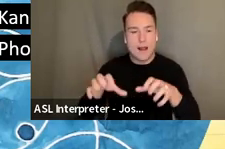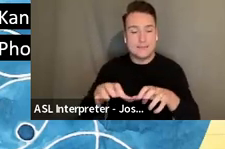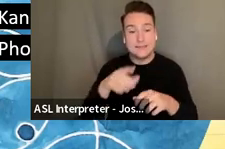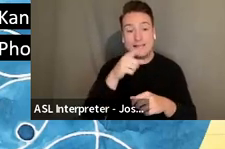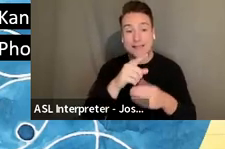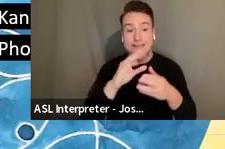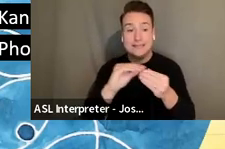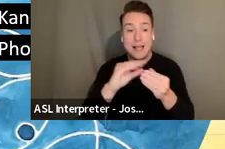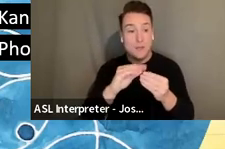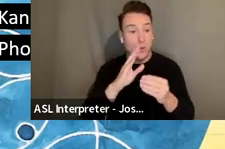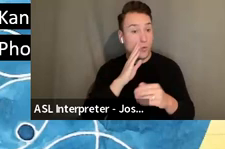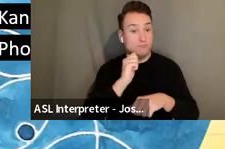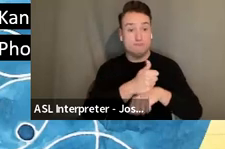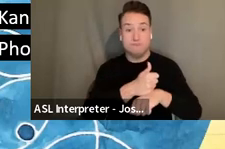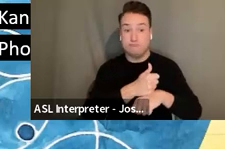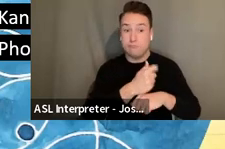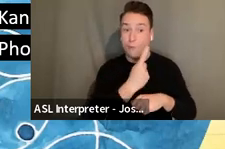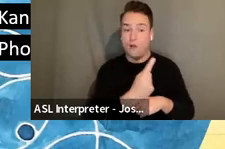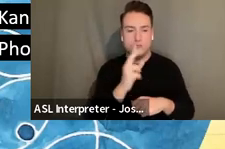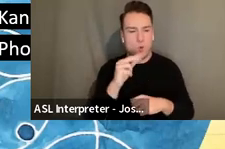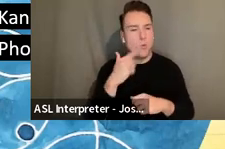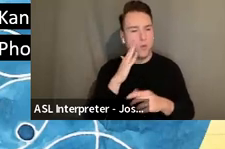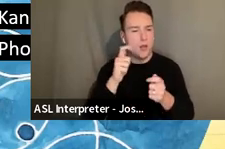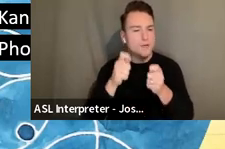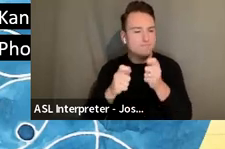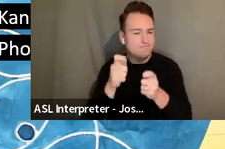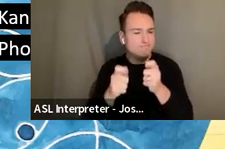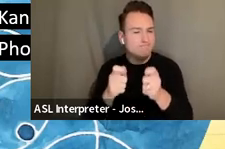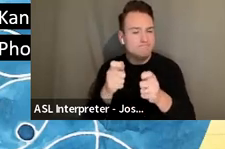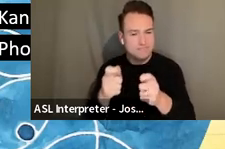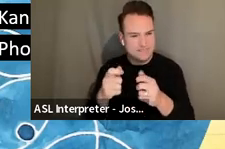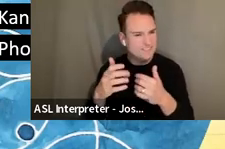evolve and change even over the course of this application cycle.